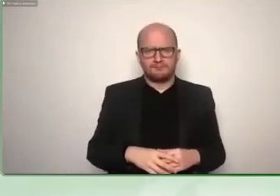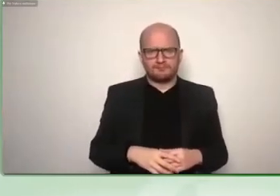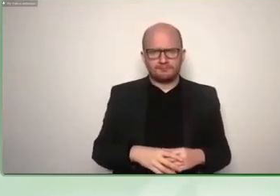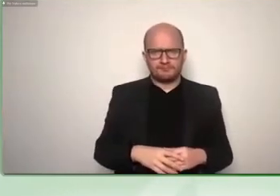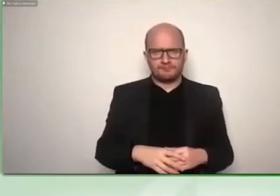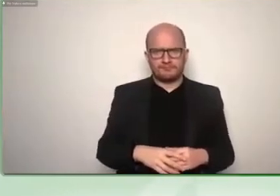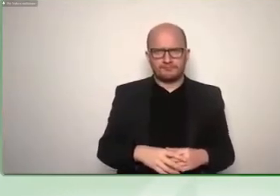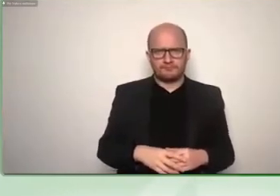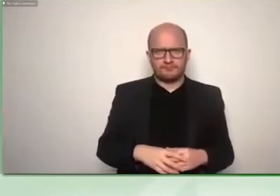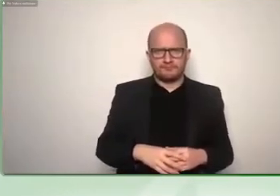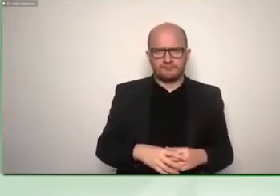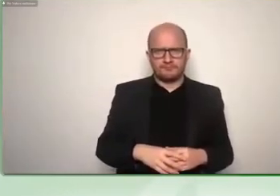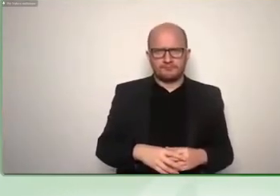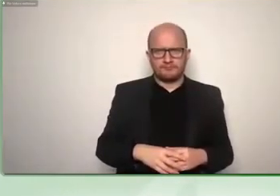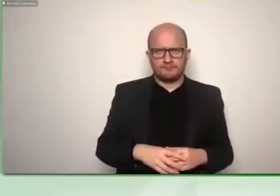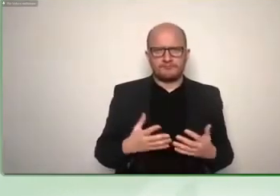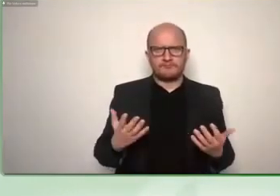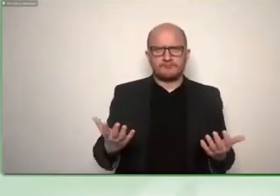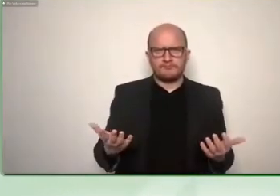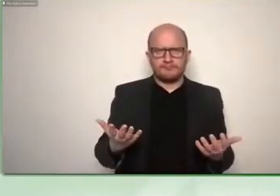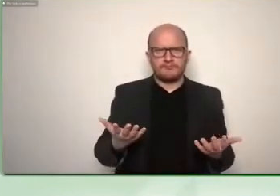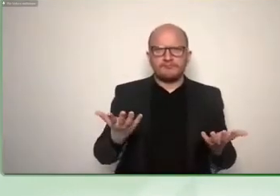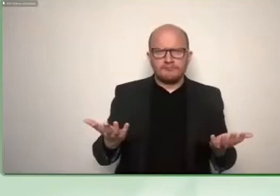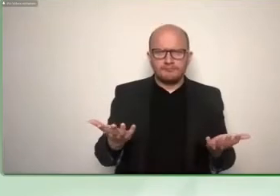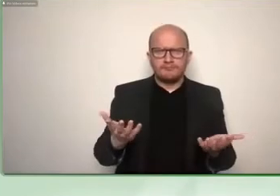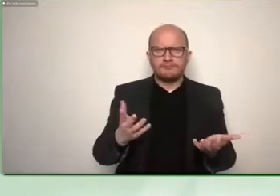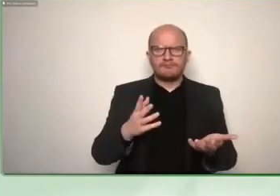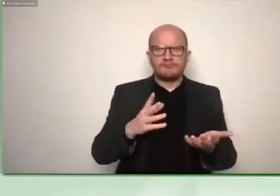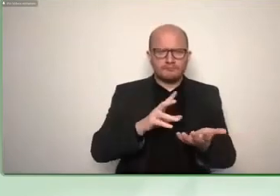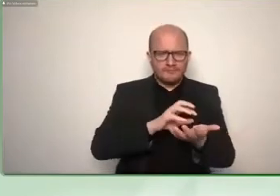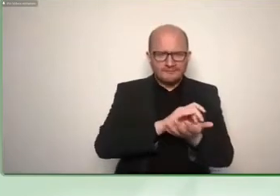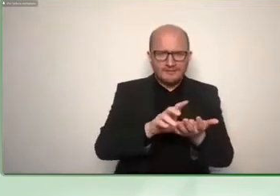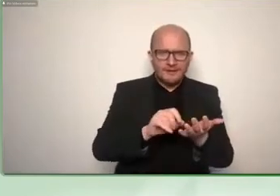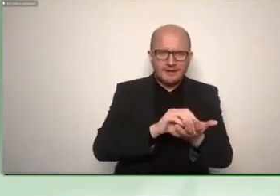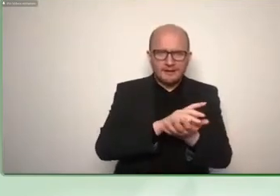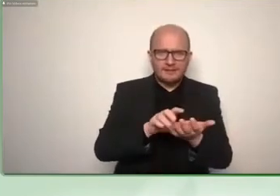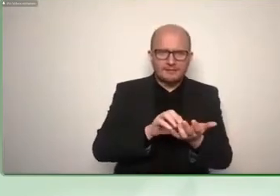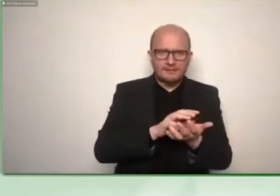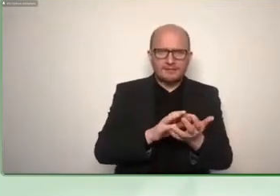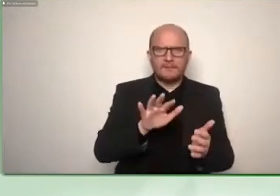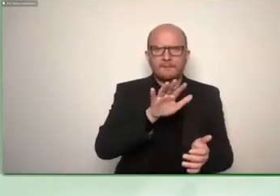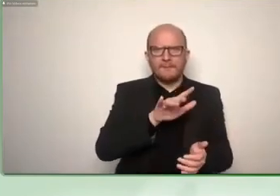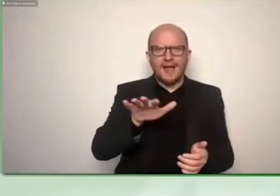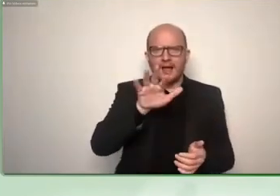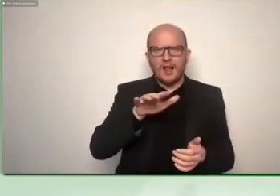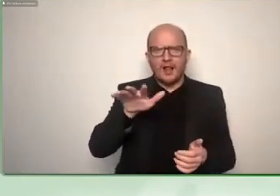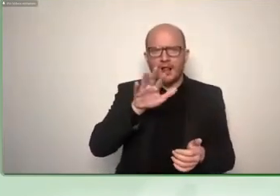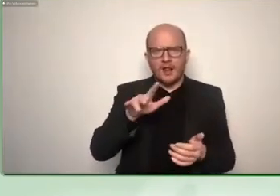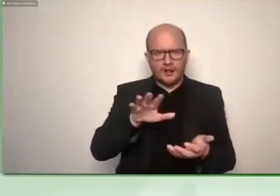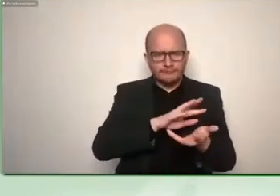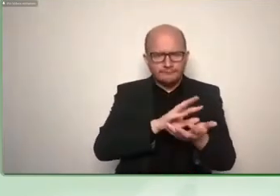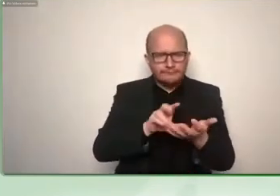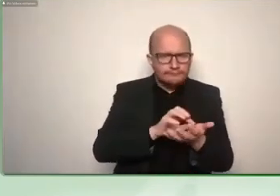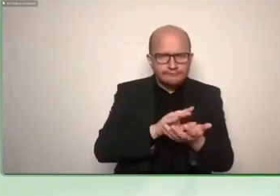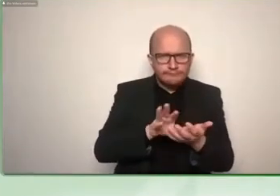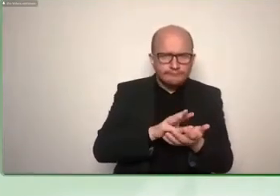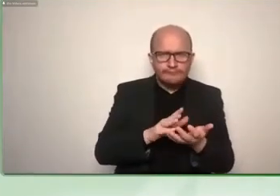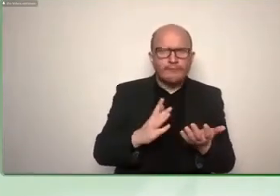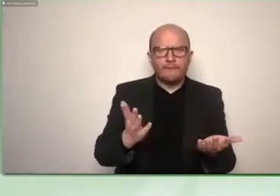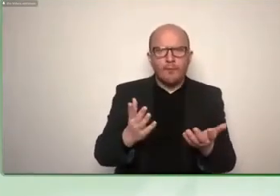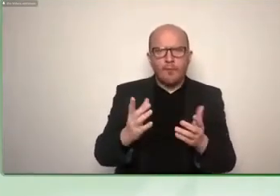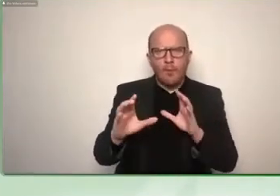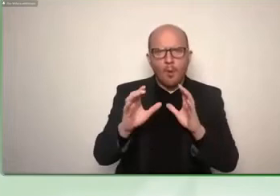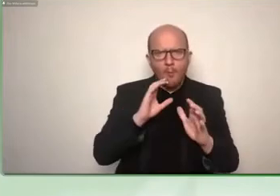tactile fingerspelling method to communicate and it was found it was